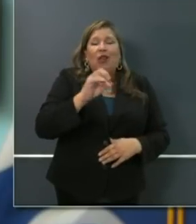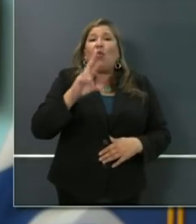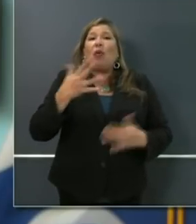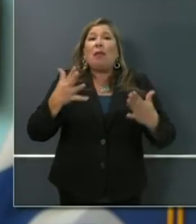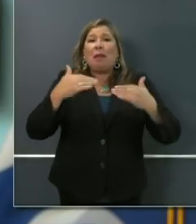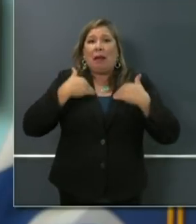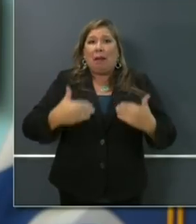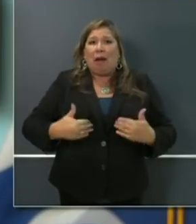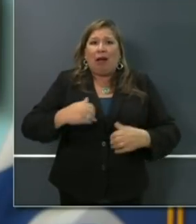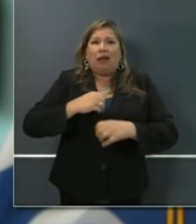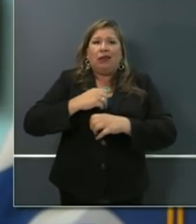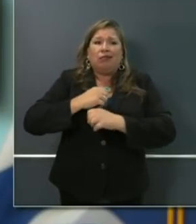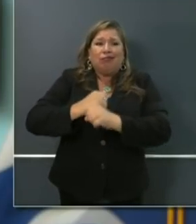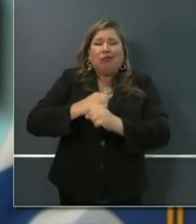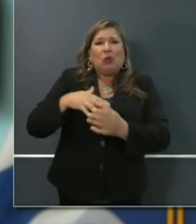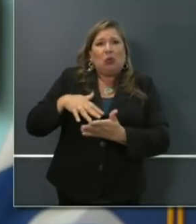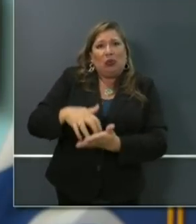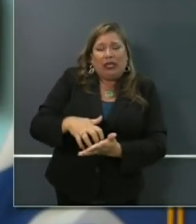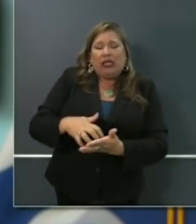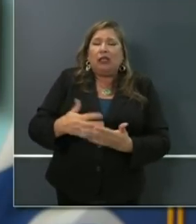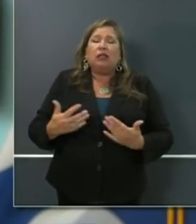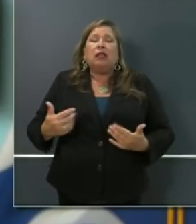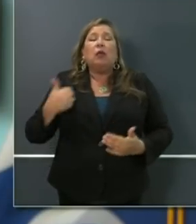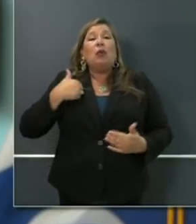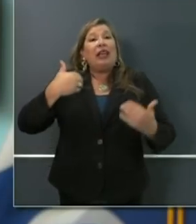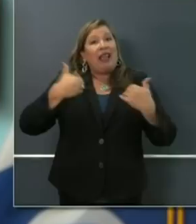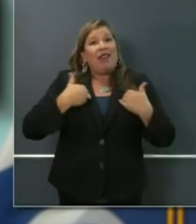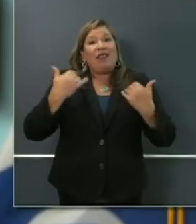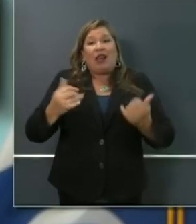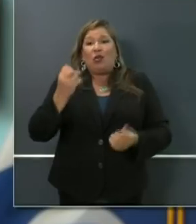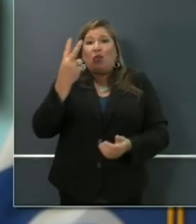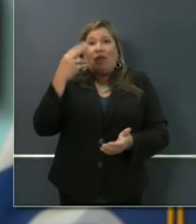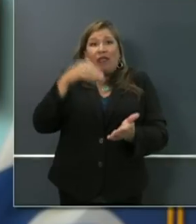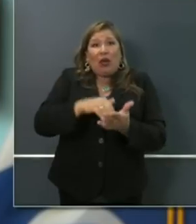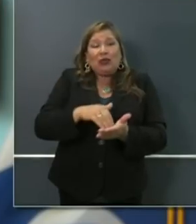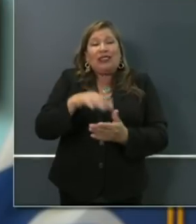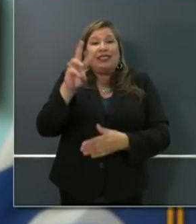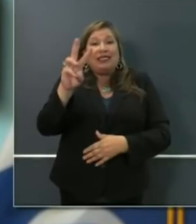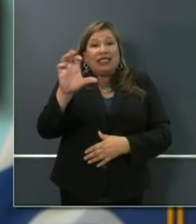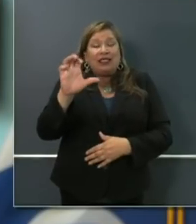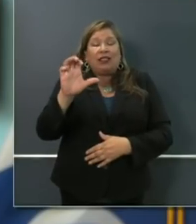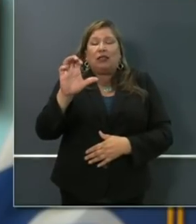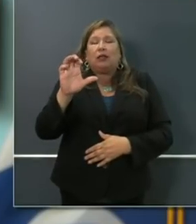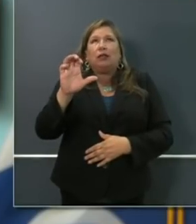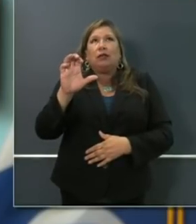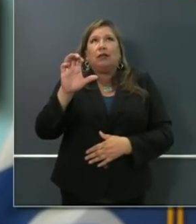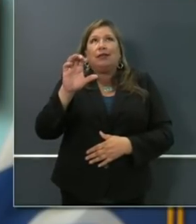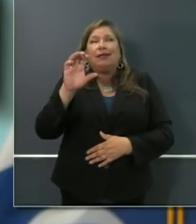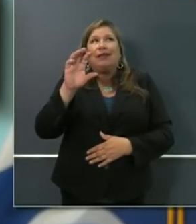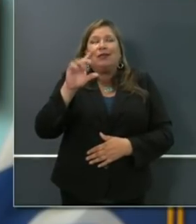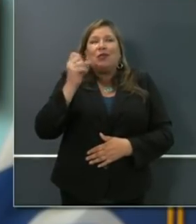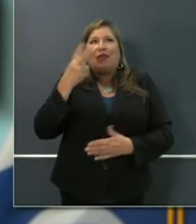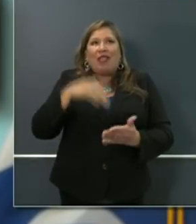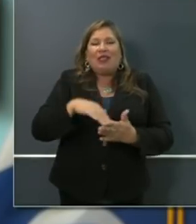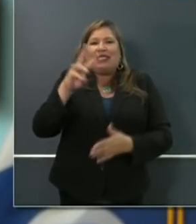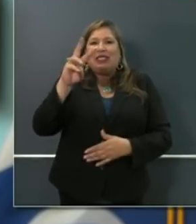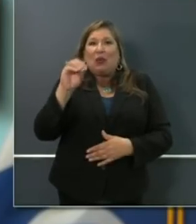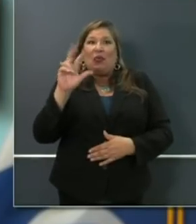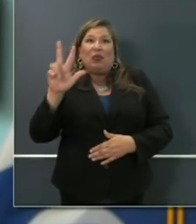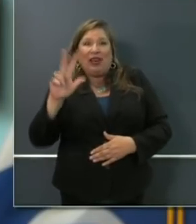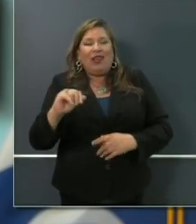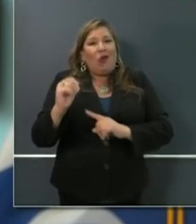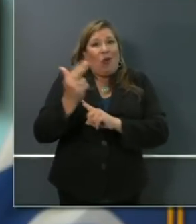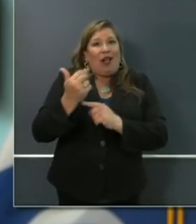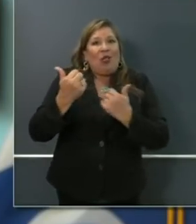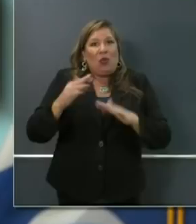well in excess, uh, of 12,500. fact, it's 12,603, uh, hotel rooms